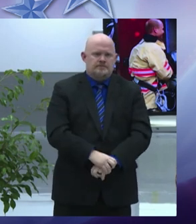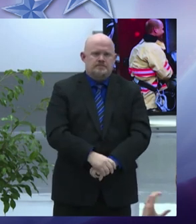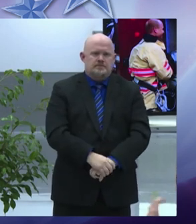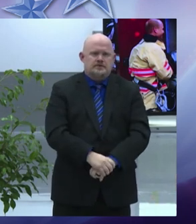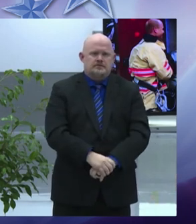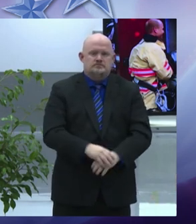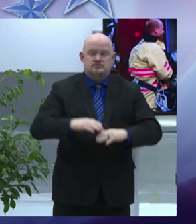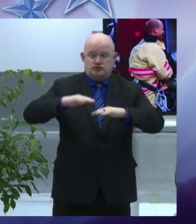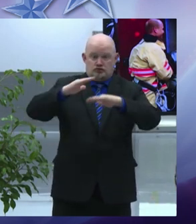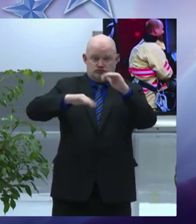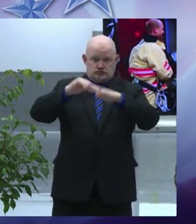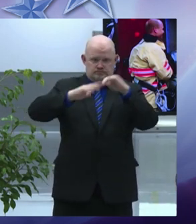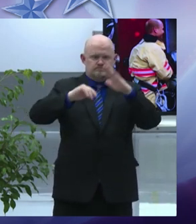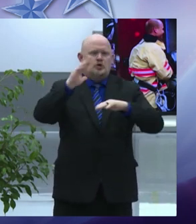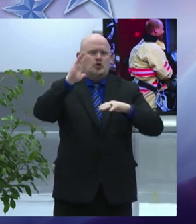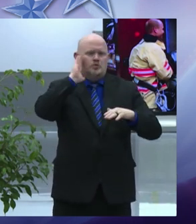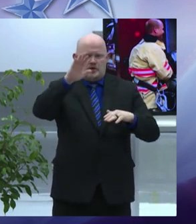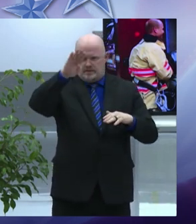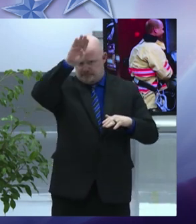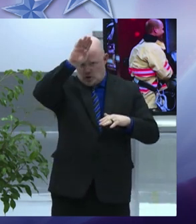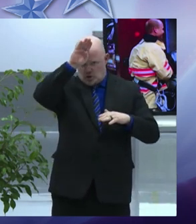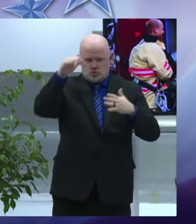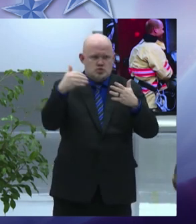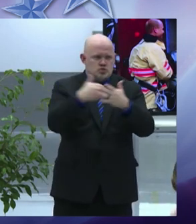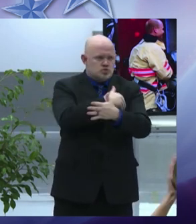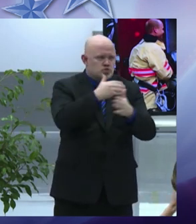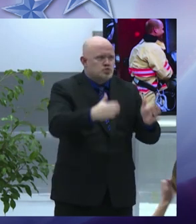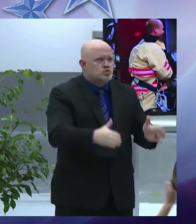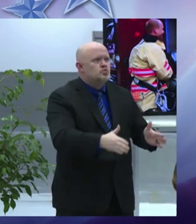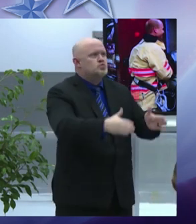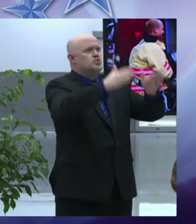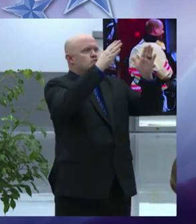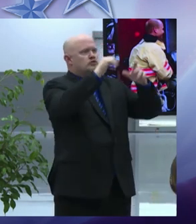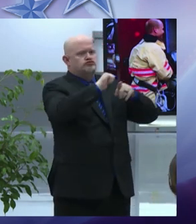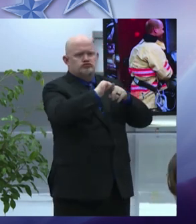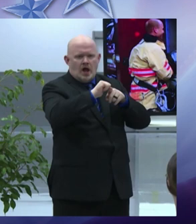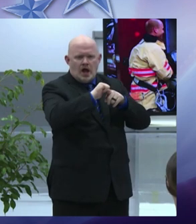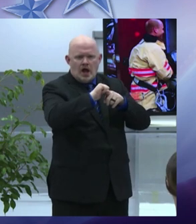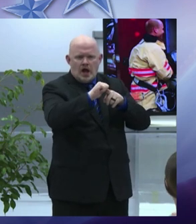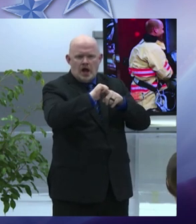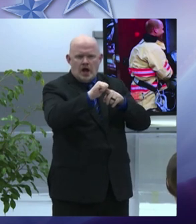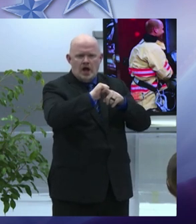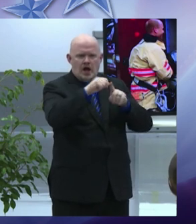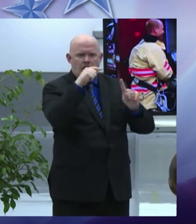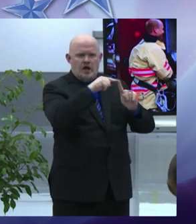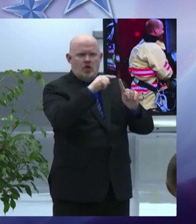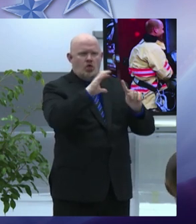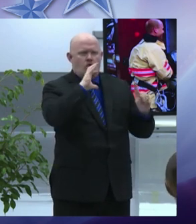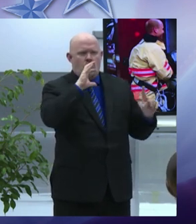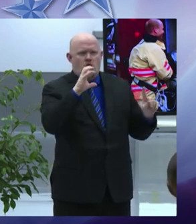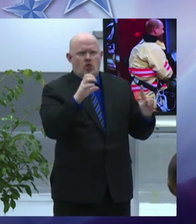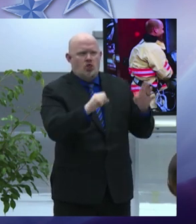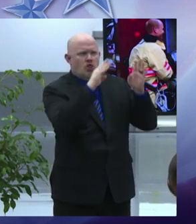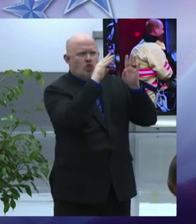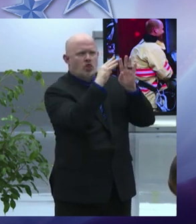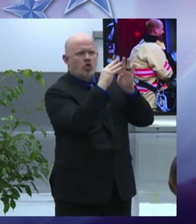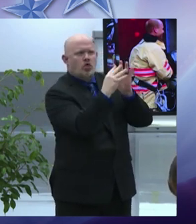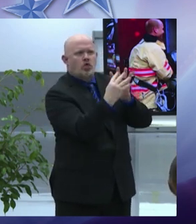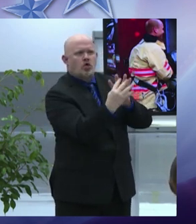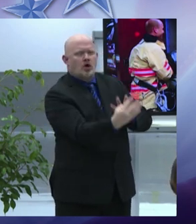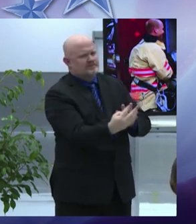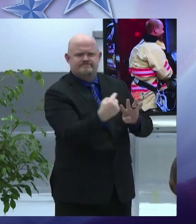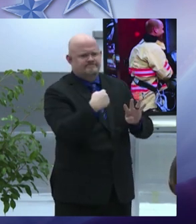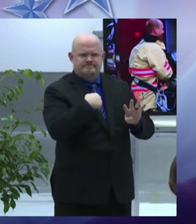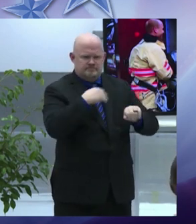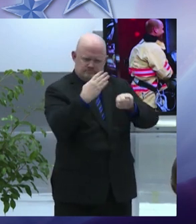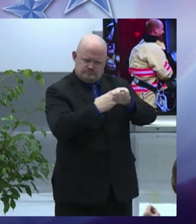begin on a new state-of-the-art fire training tower to replace our current 80 year old structure a modern tower will save the lives of firefighters